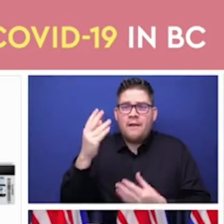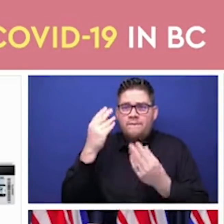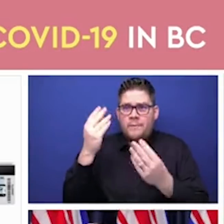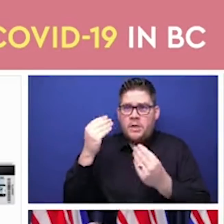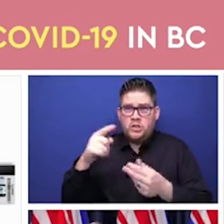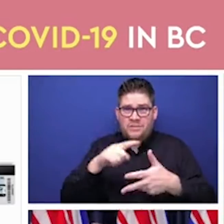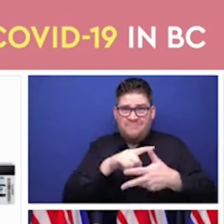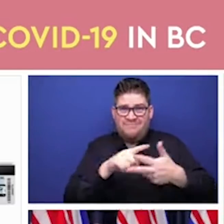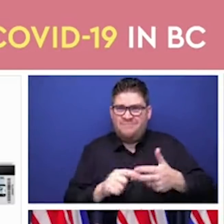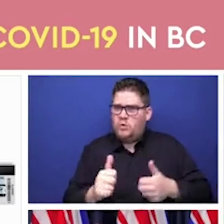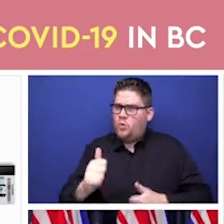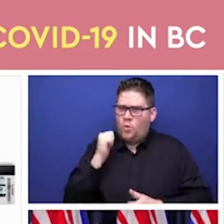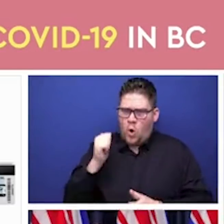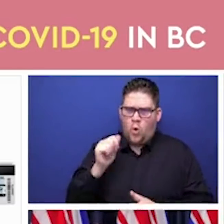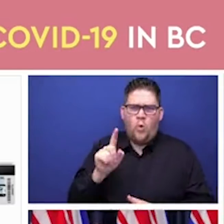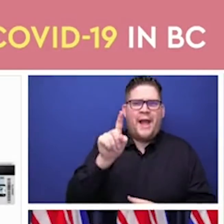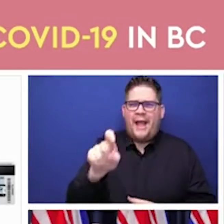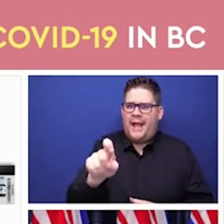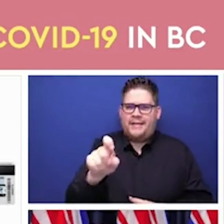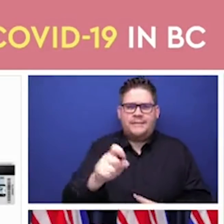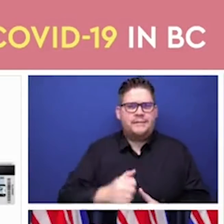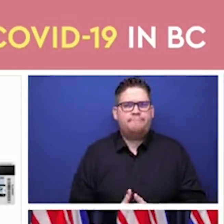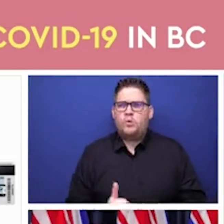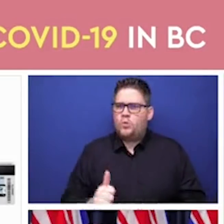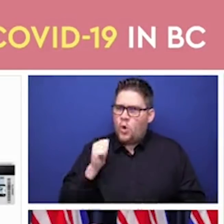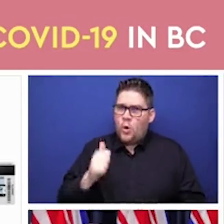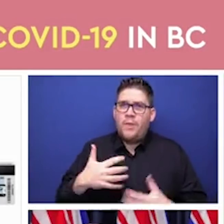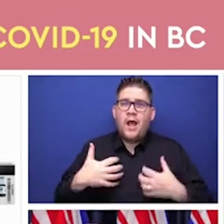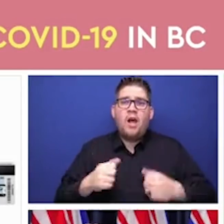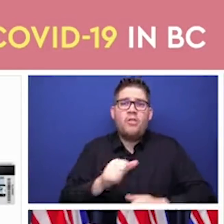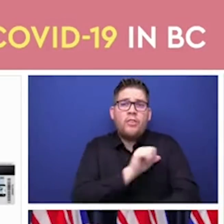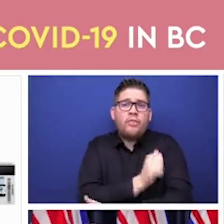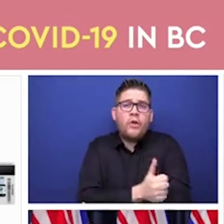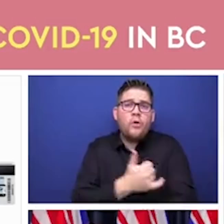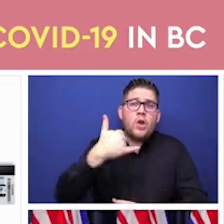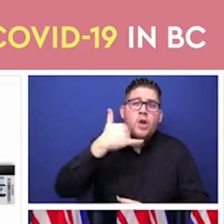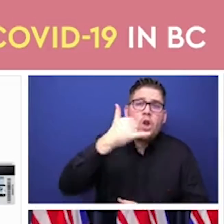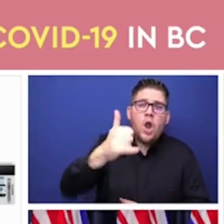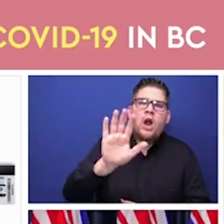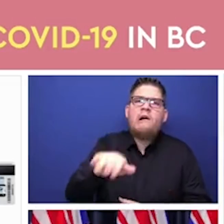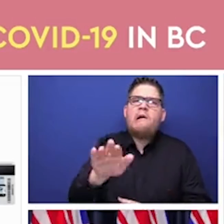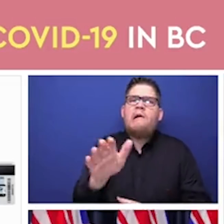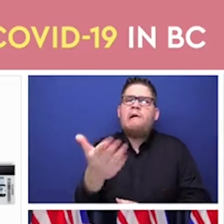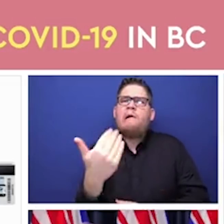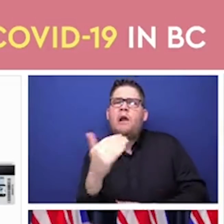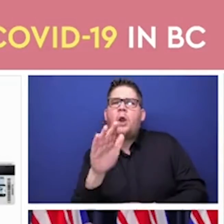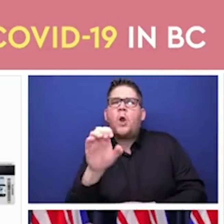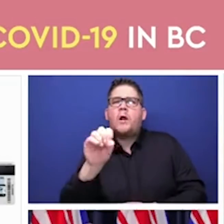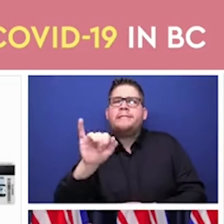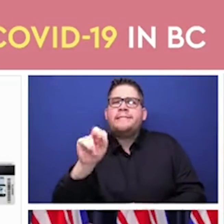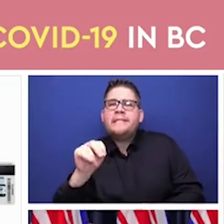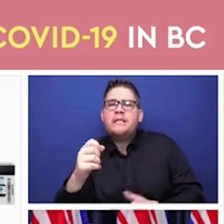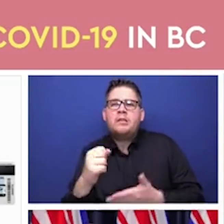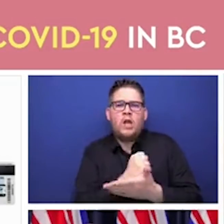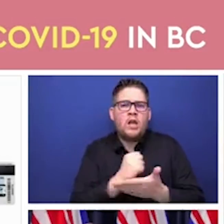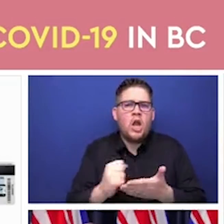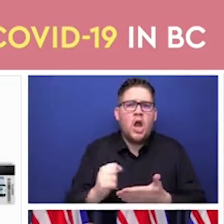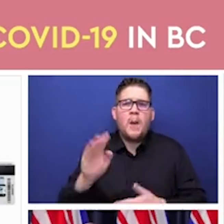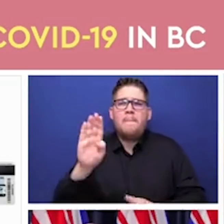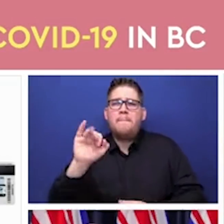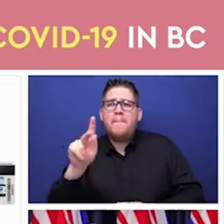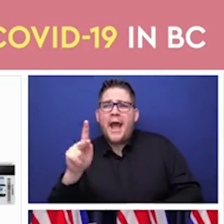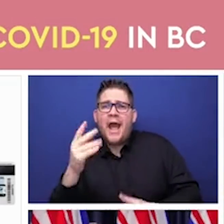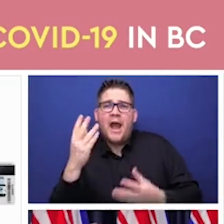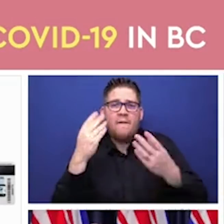told that they have to wait until the next week. We will need their postal code so we can map them to their health authority, and to